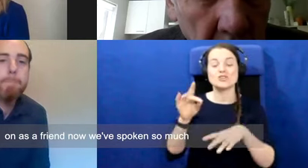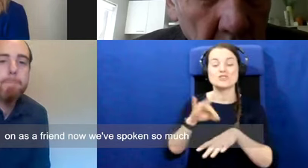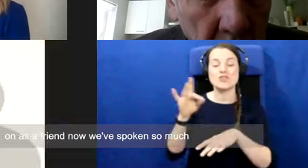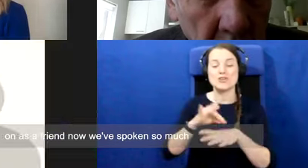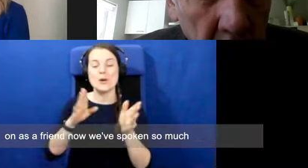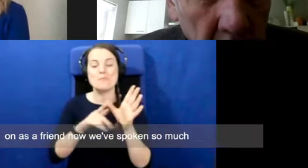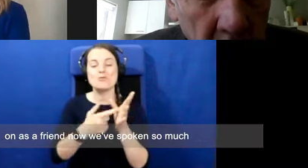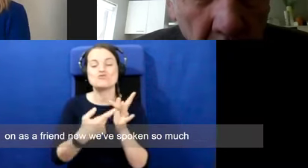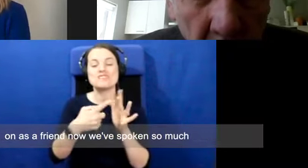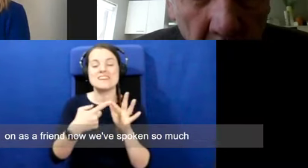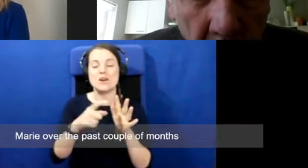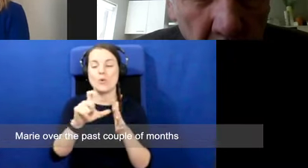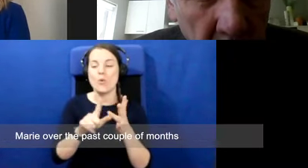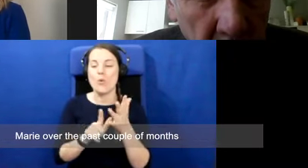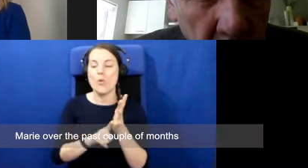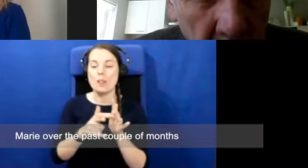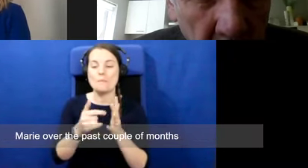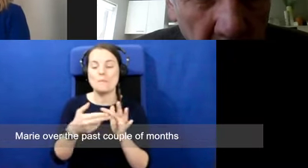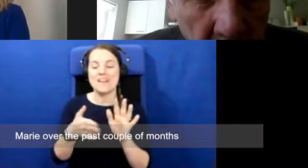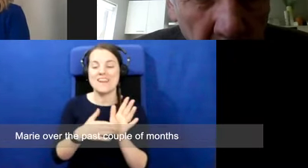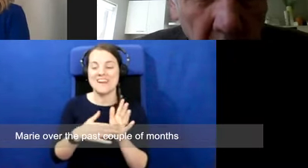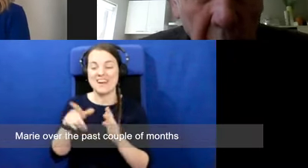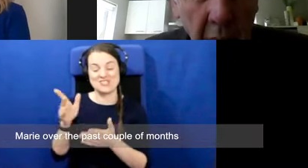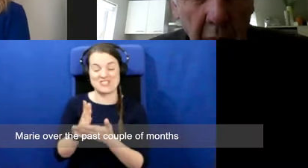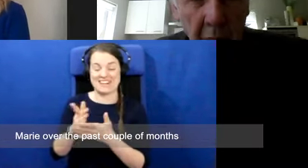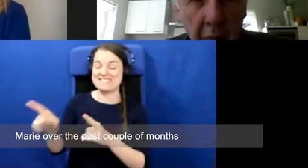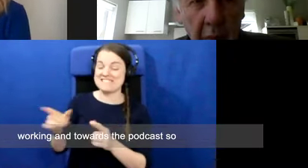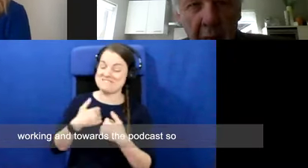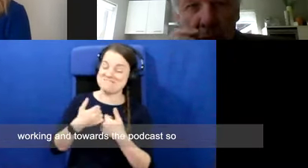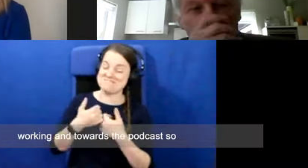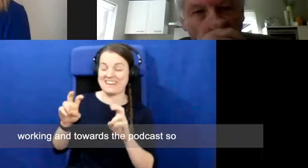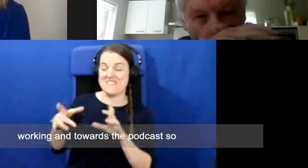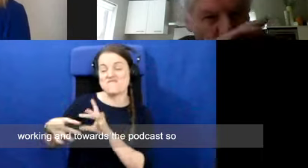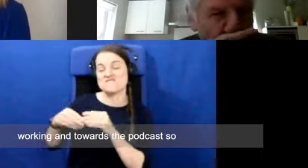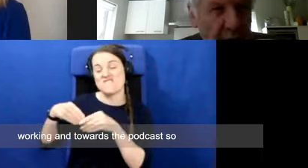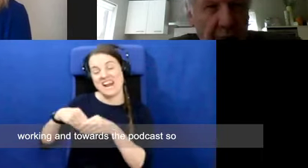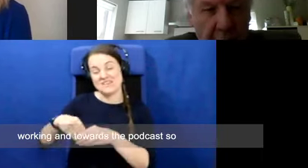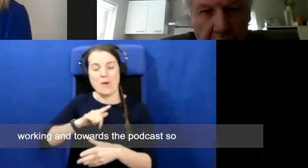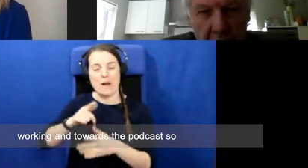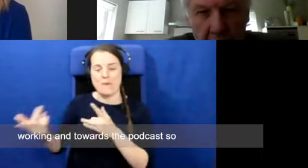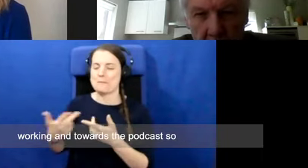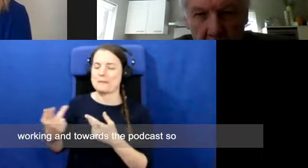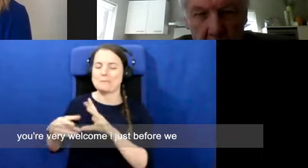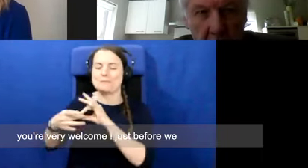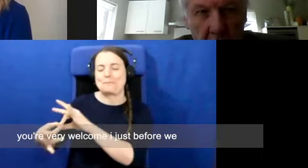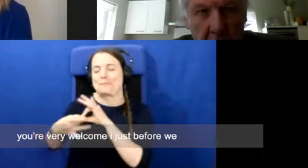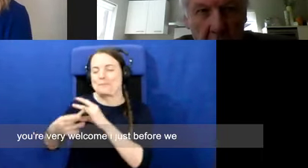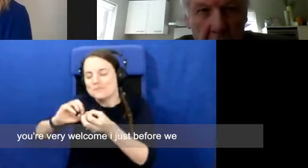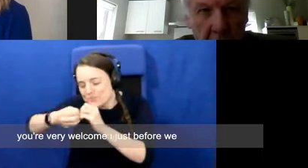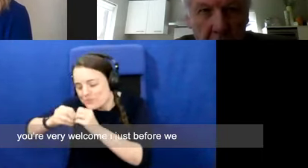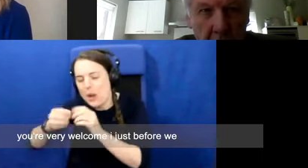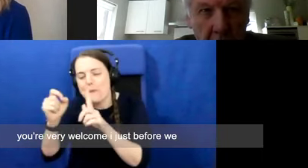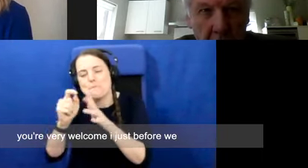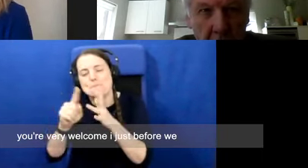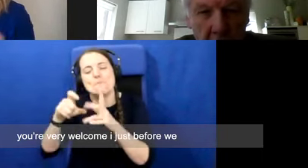spoken so much, Marie over the past couple of months working, um, towards the podcast. So, uh, you're very welcome. I